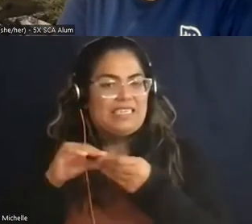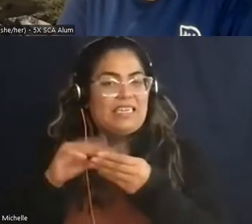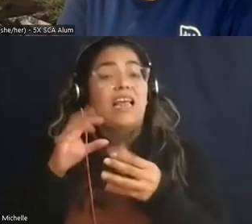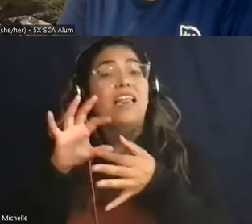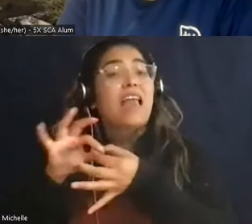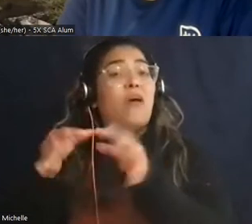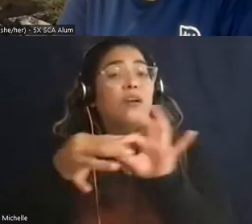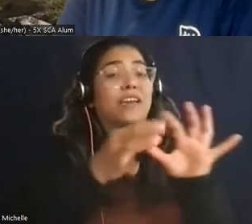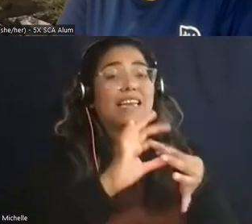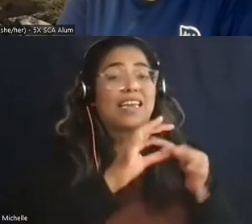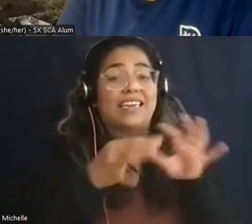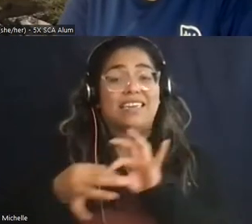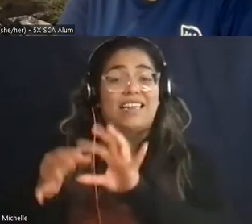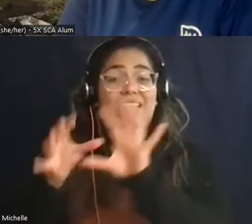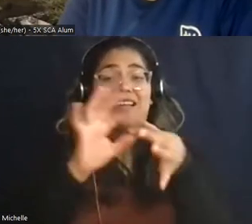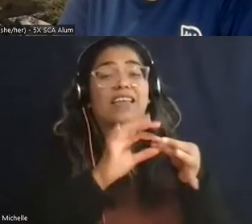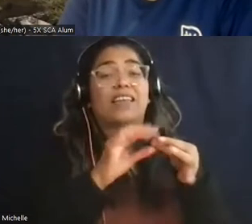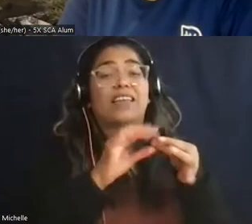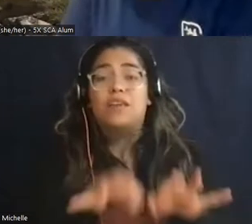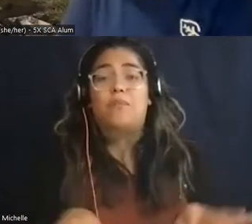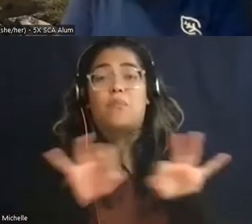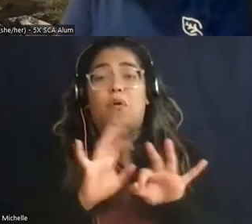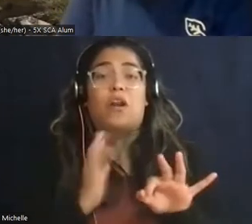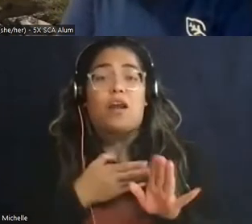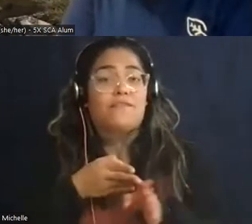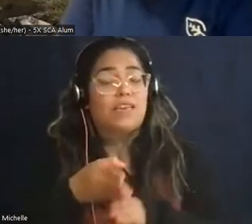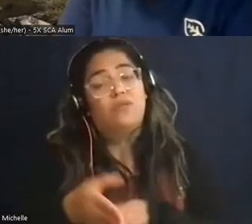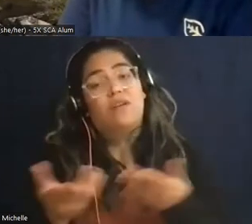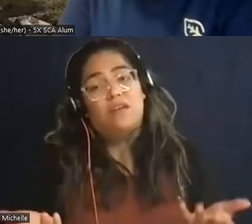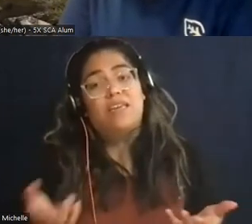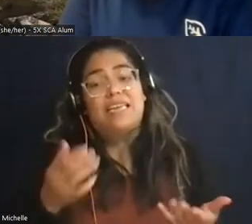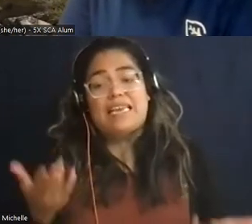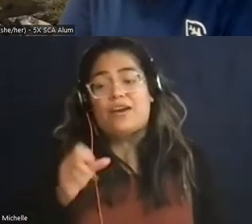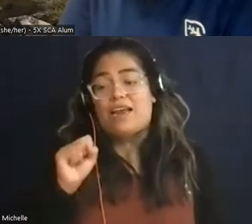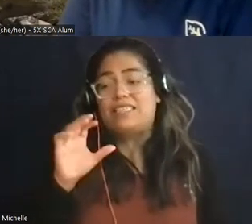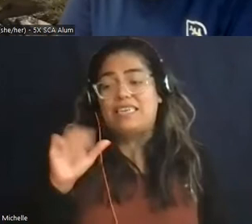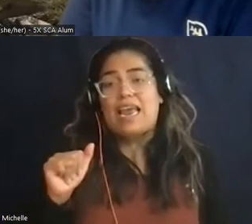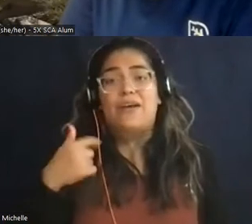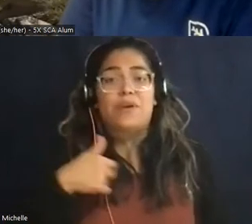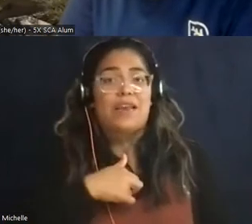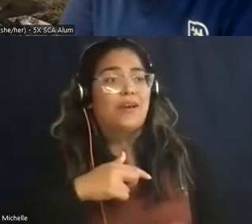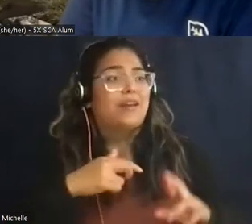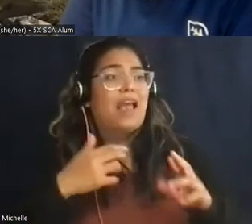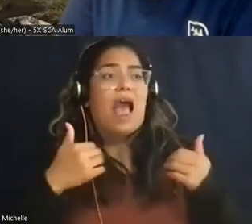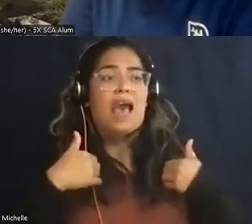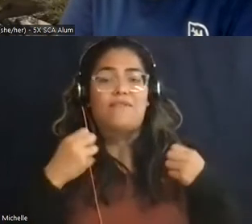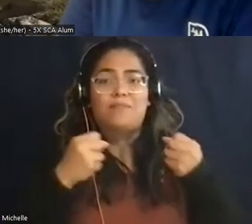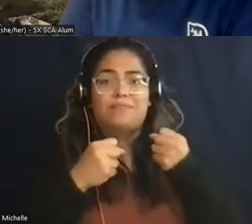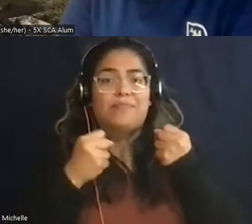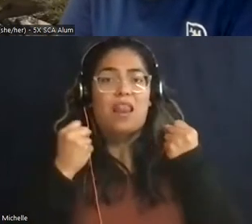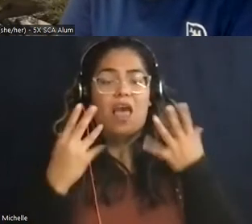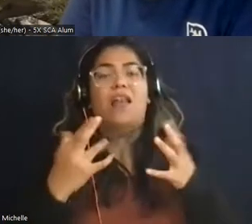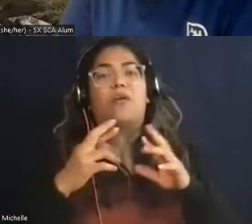i know at least within the sca we have um you know a very ready conduit for um all of